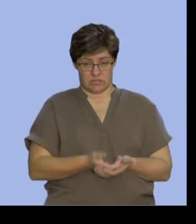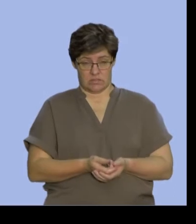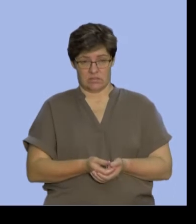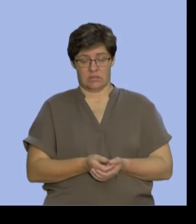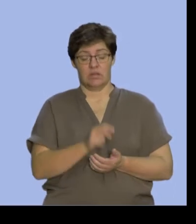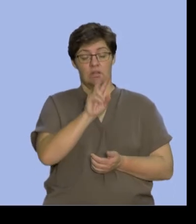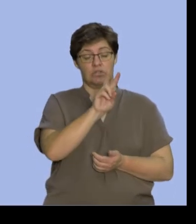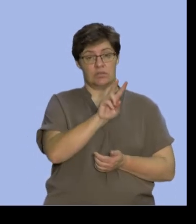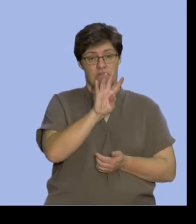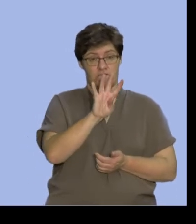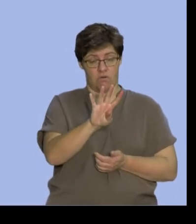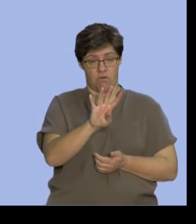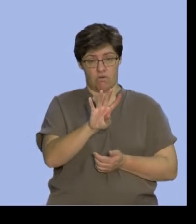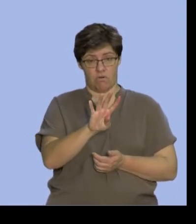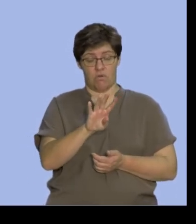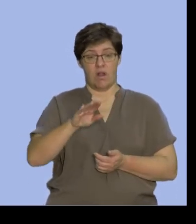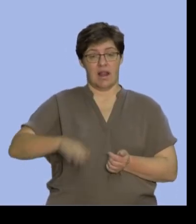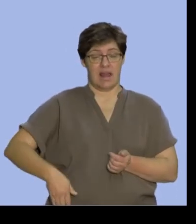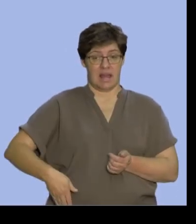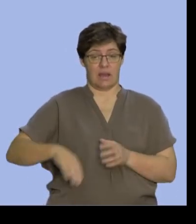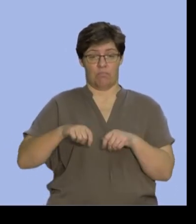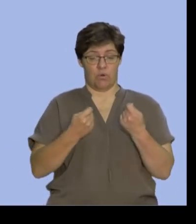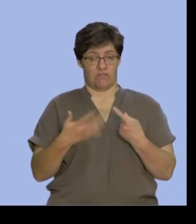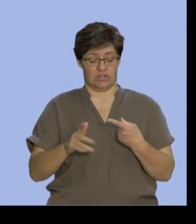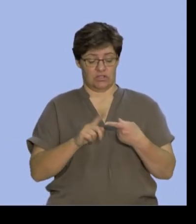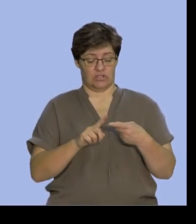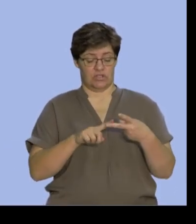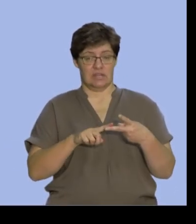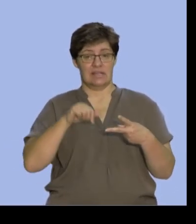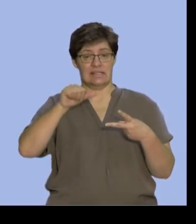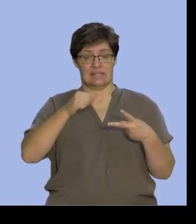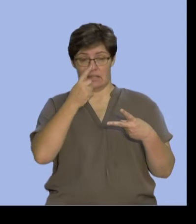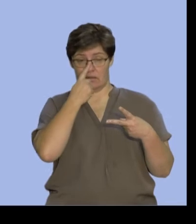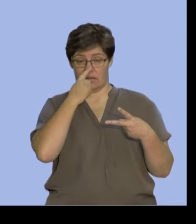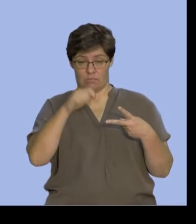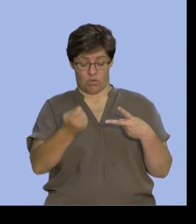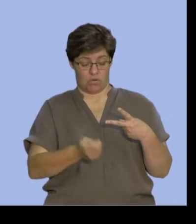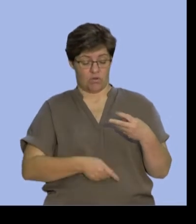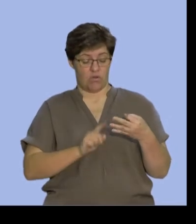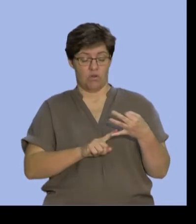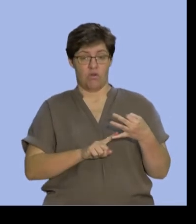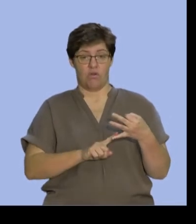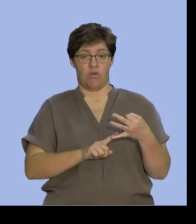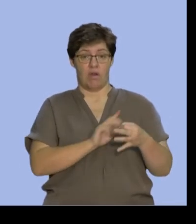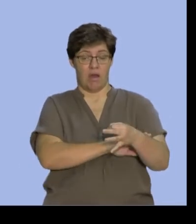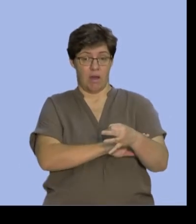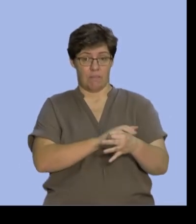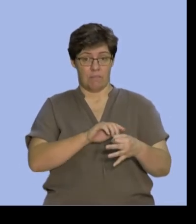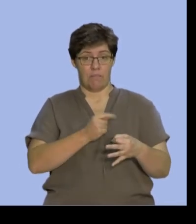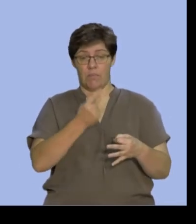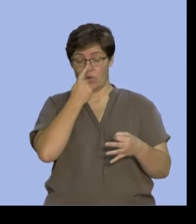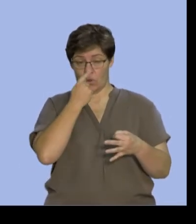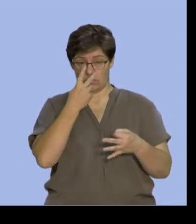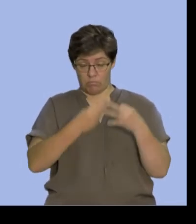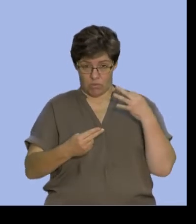24 said they'd broken a leg. 16 had broken noses. 5 had broken an arm and a